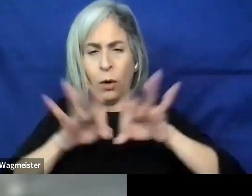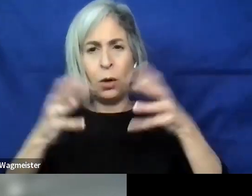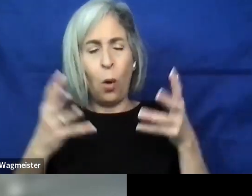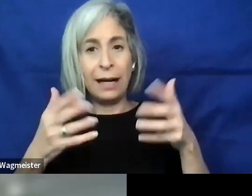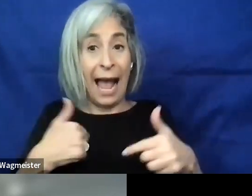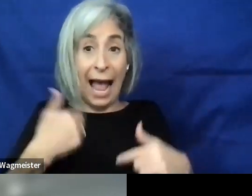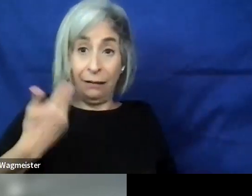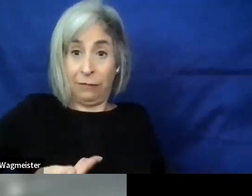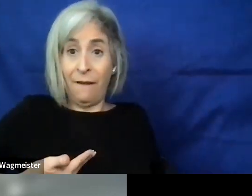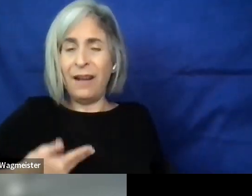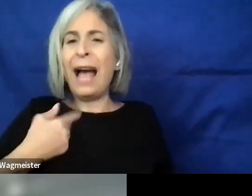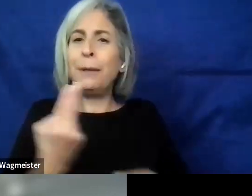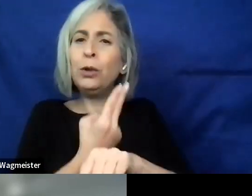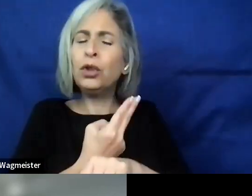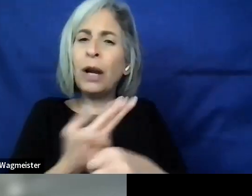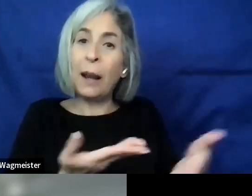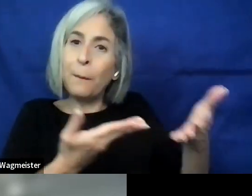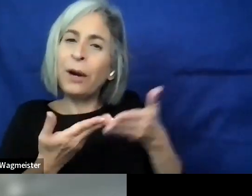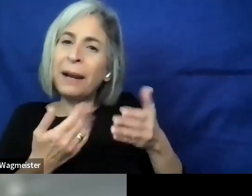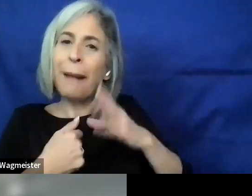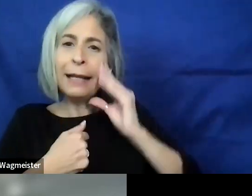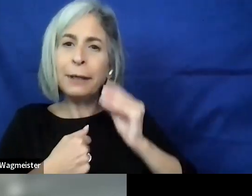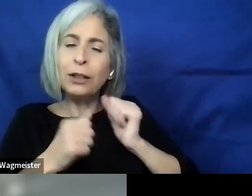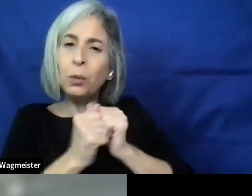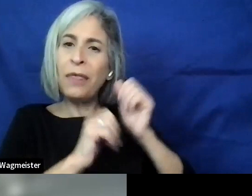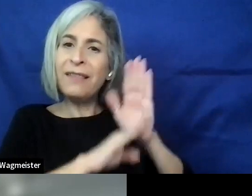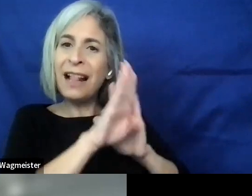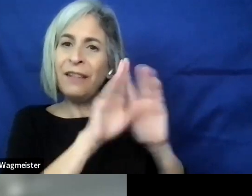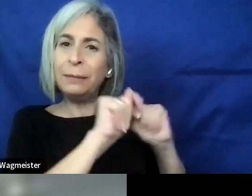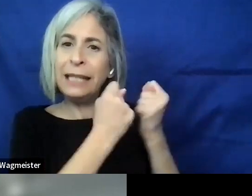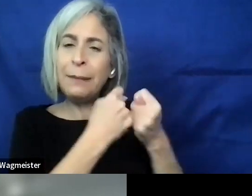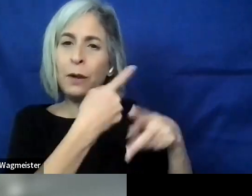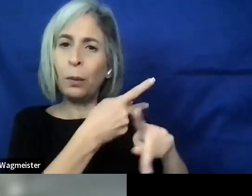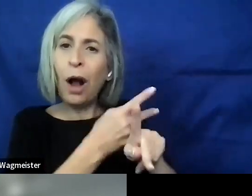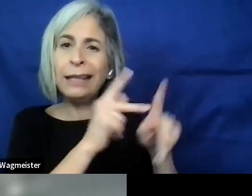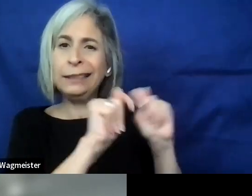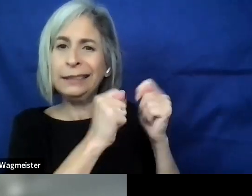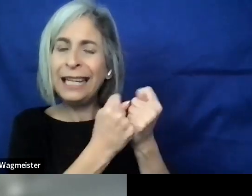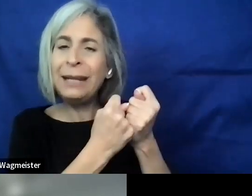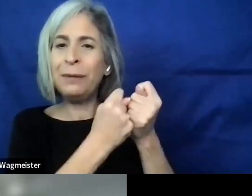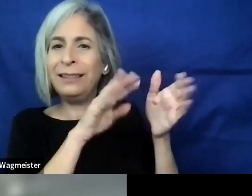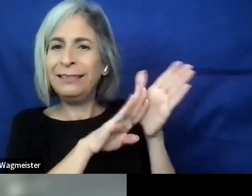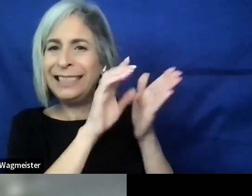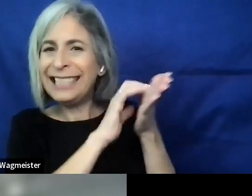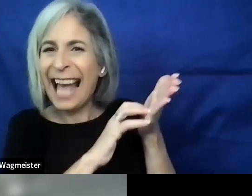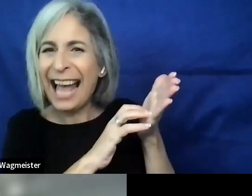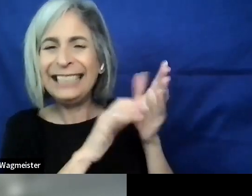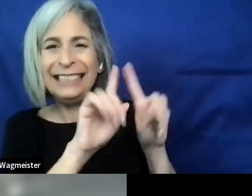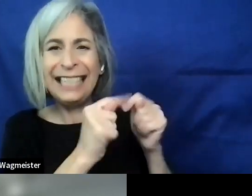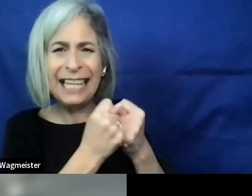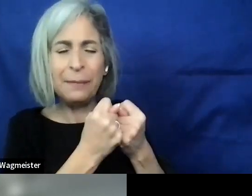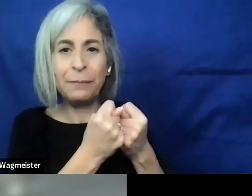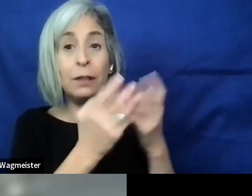able to bring that voice in with the dev team with a product team with the design team and say, Okay, we only have so much time,